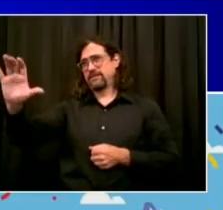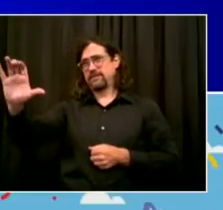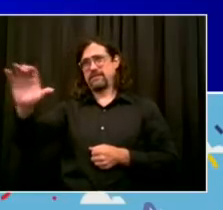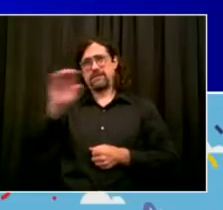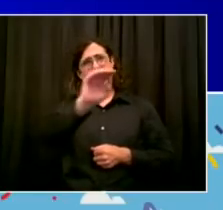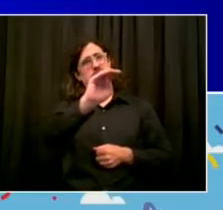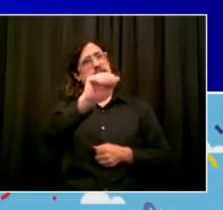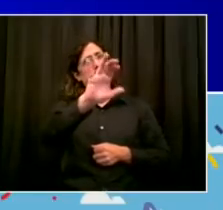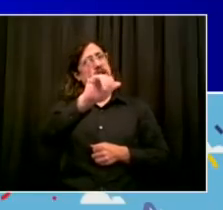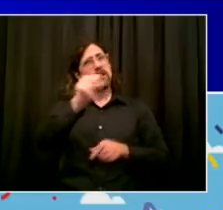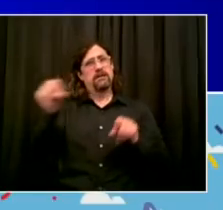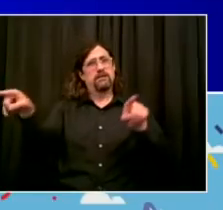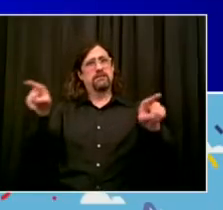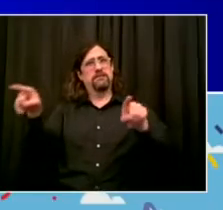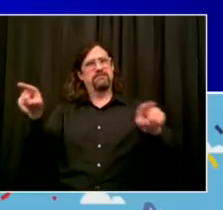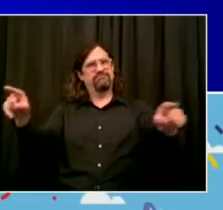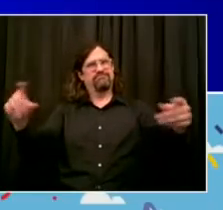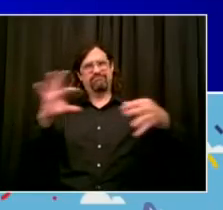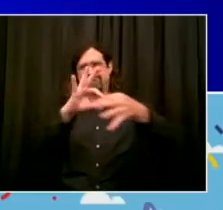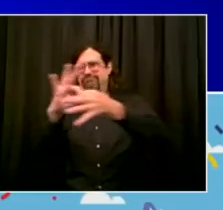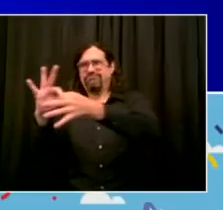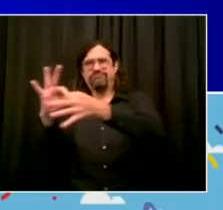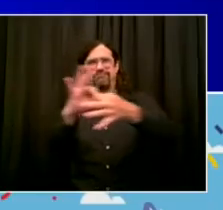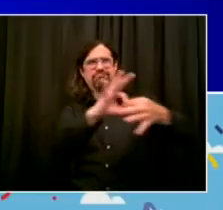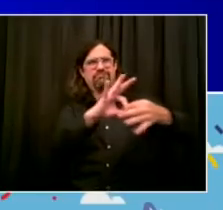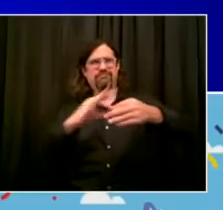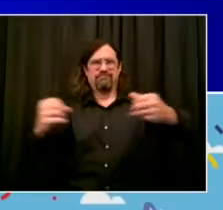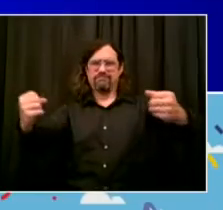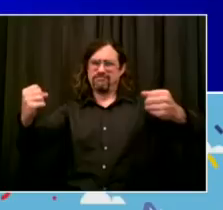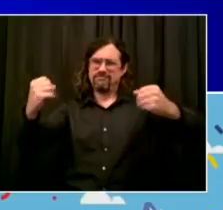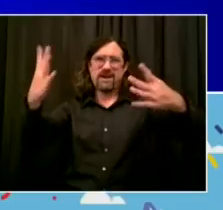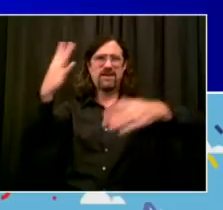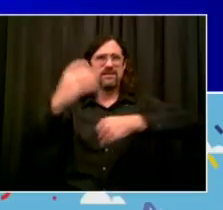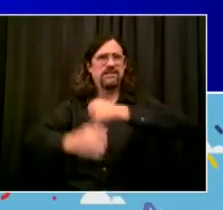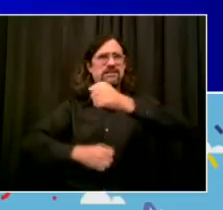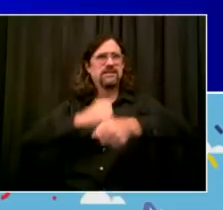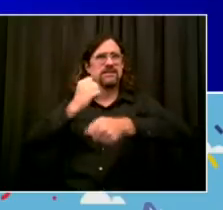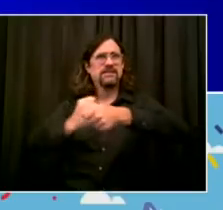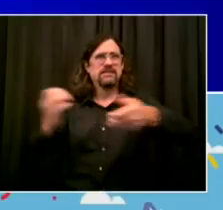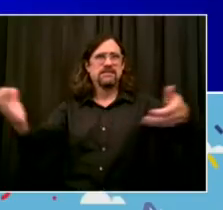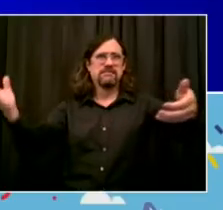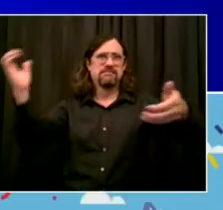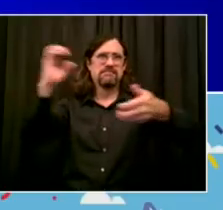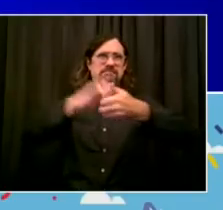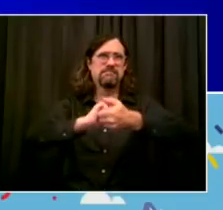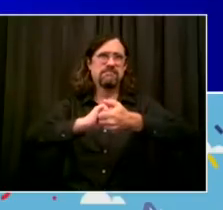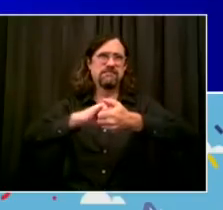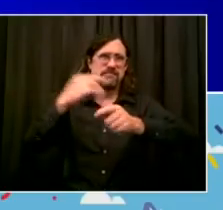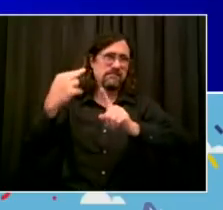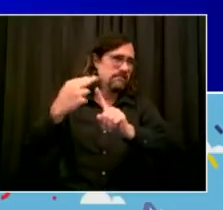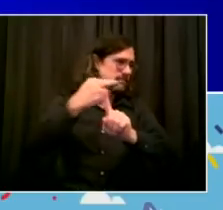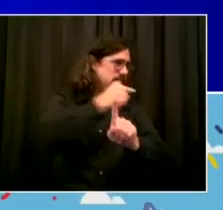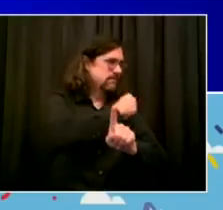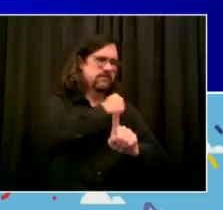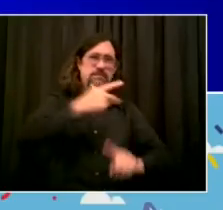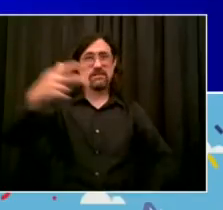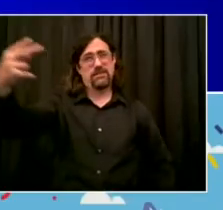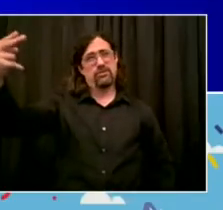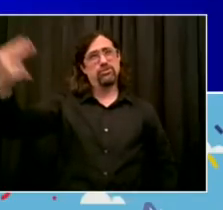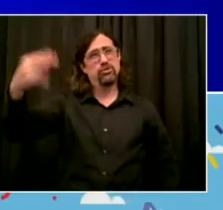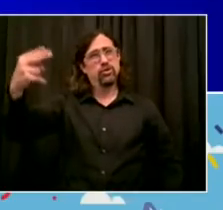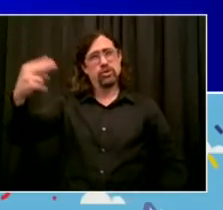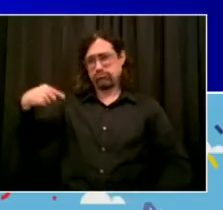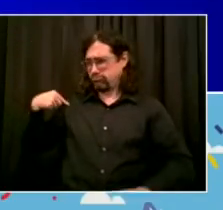continuing, to make sure that that history is unbroken. And we saw that on July 4th. We'll see that on Thanksgiving Day. We'll keep going forward.